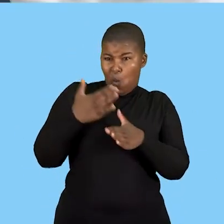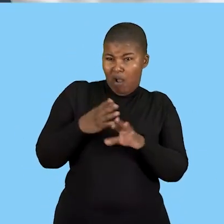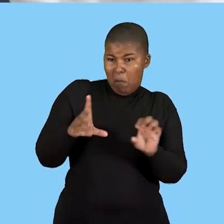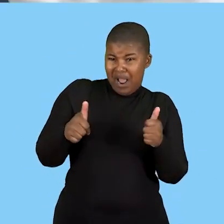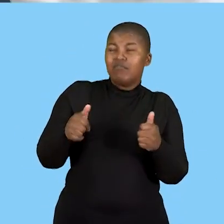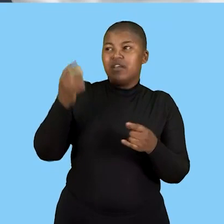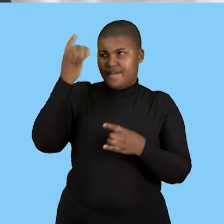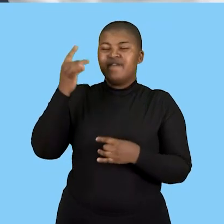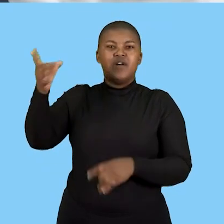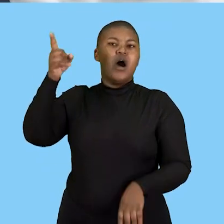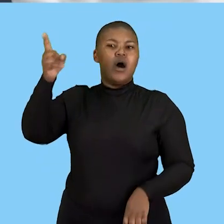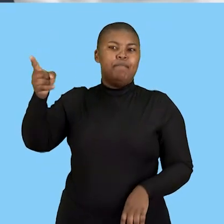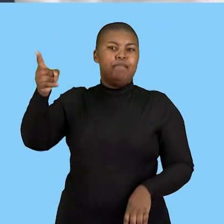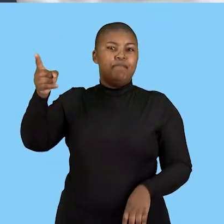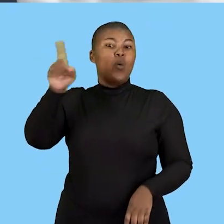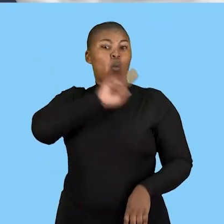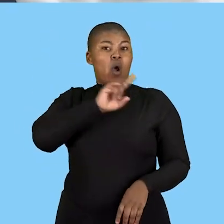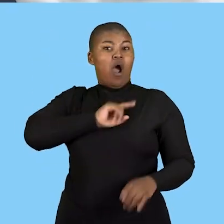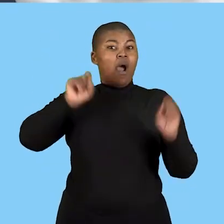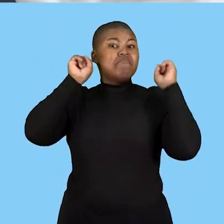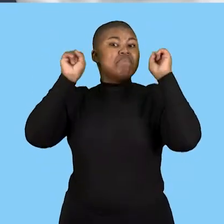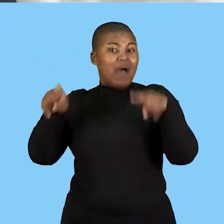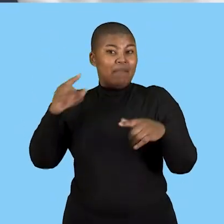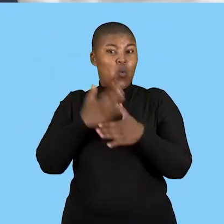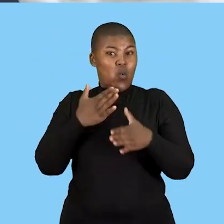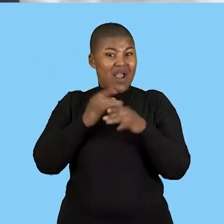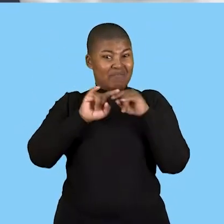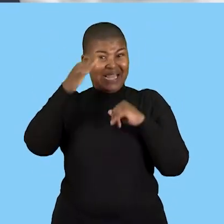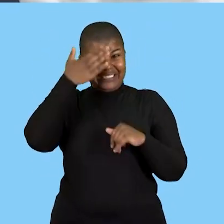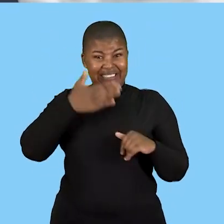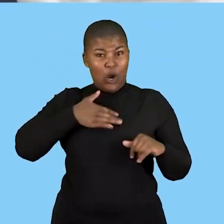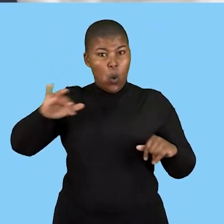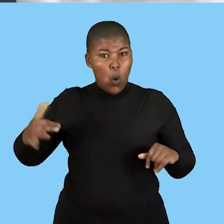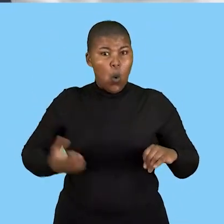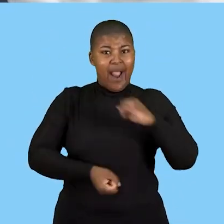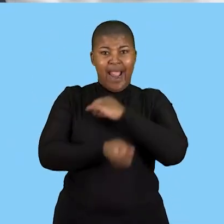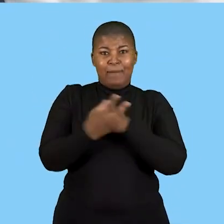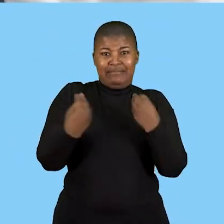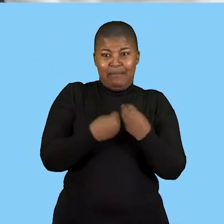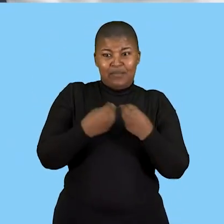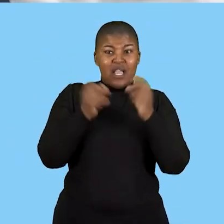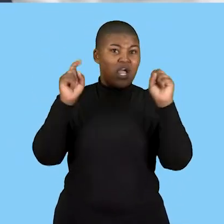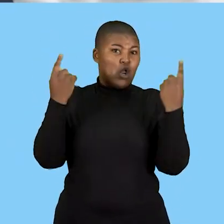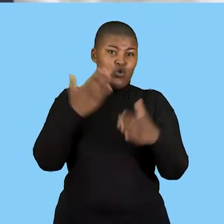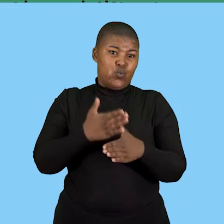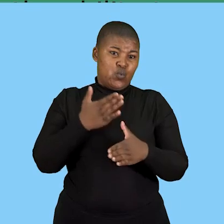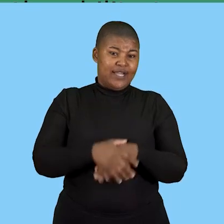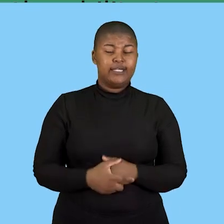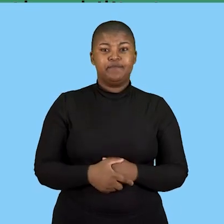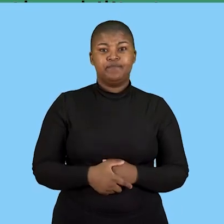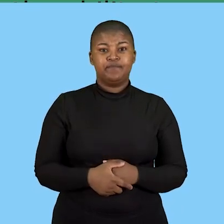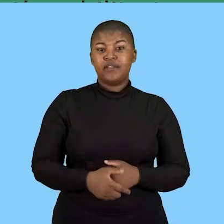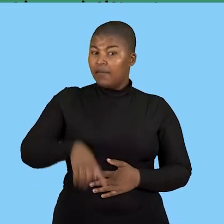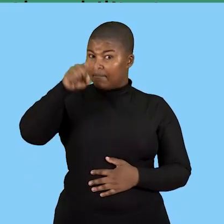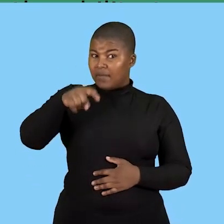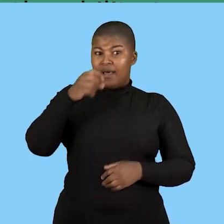employer so that they don't come to work because that can lead to their human health being compromised then another one